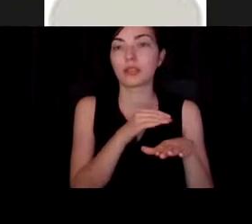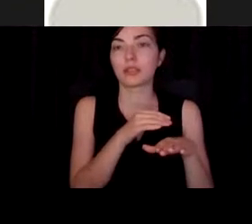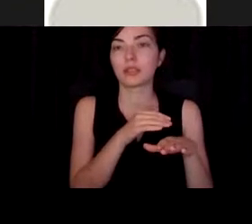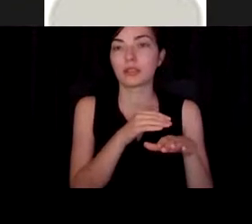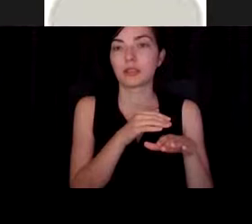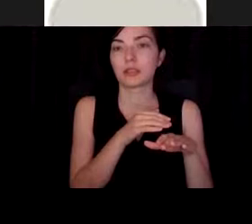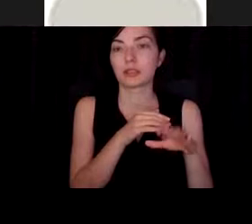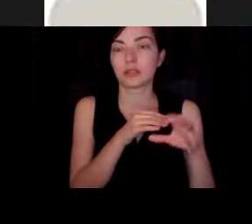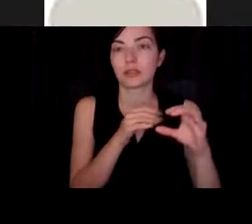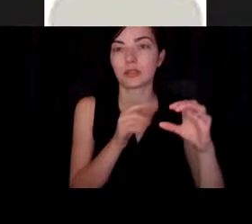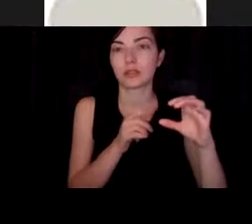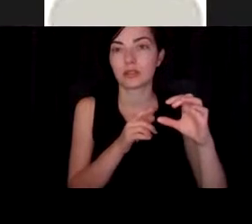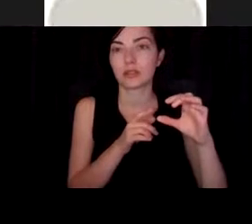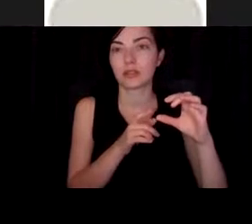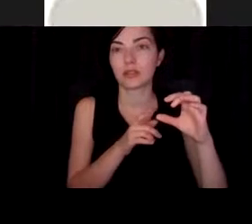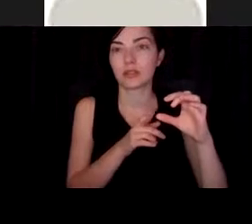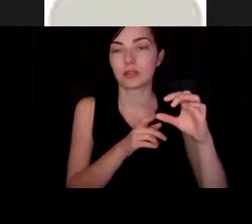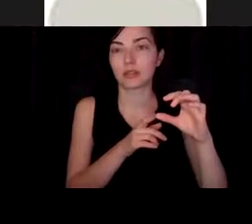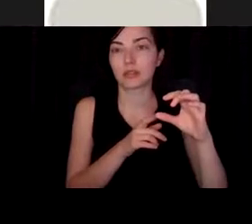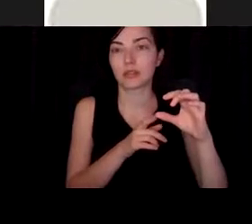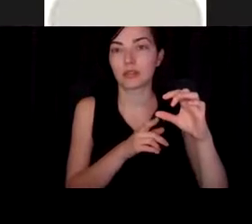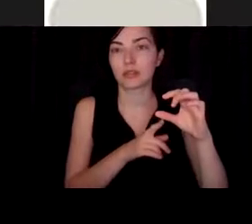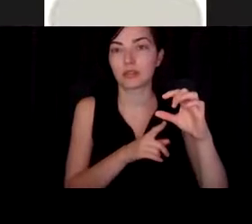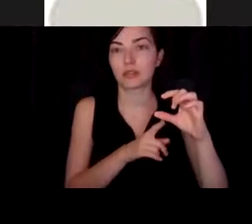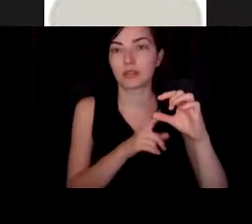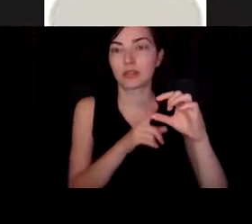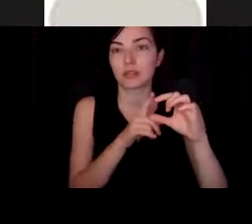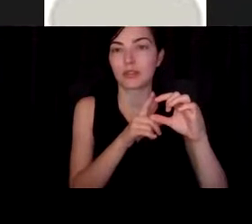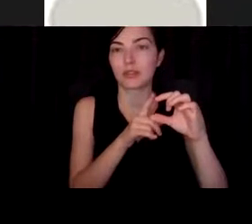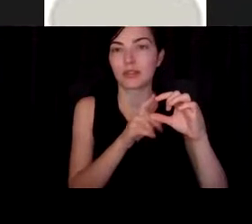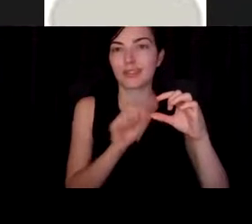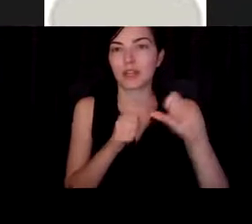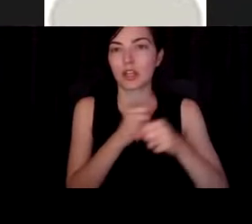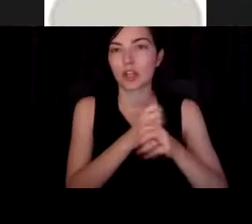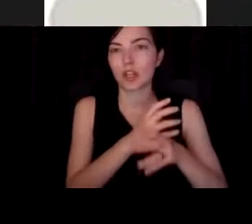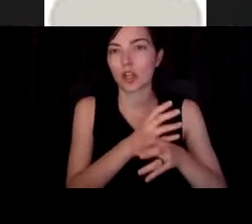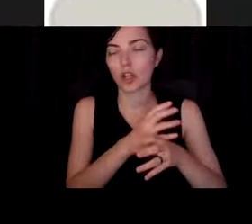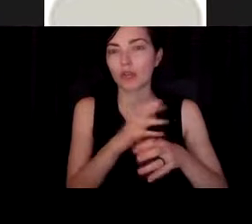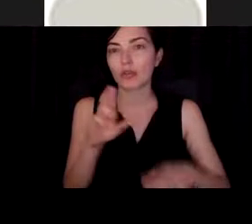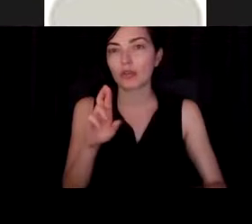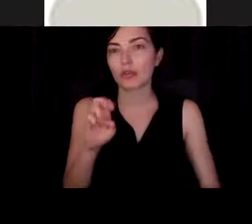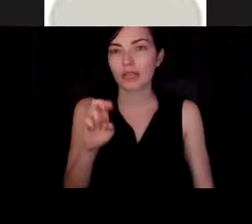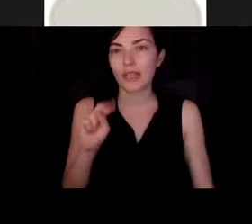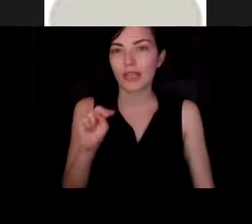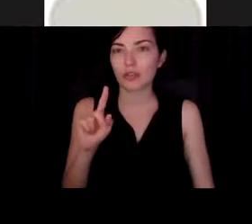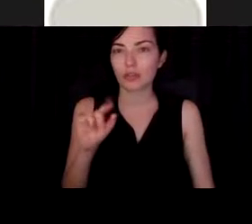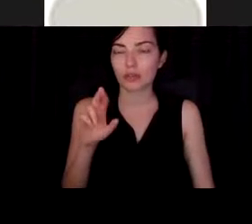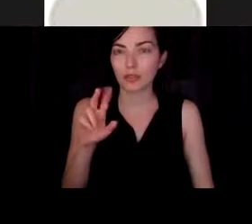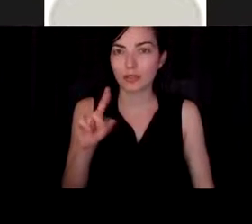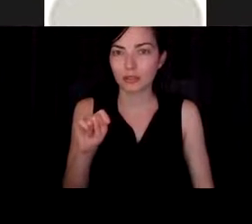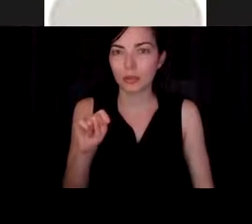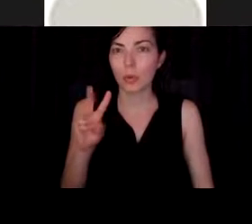go around and repolarize by the time it goes through your patch, you can have what's called reentrant wave, and that can lead to ventricular